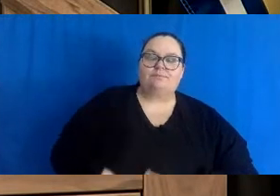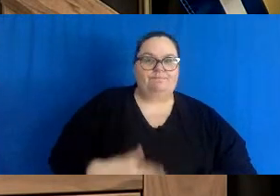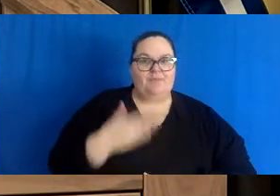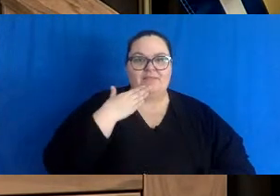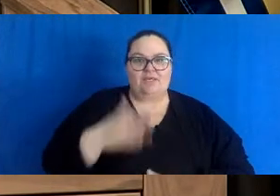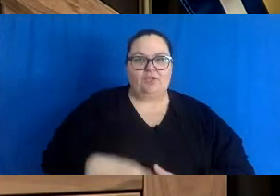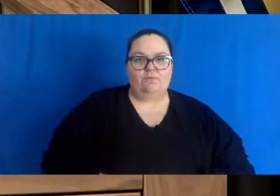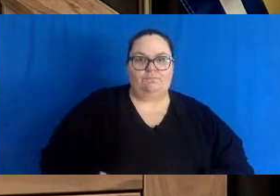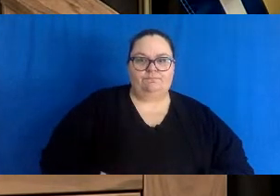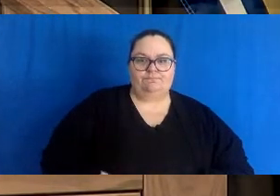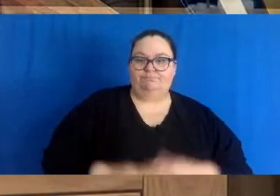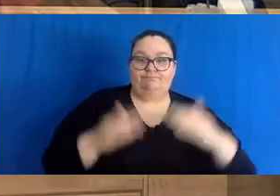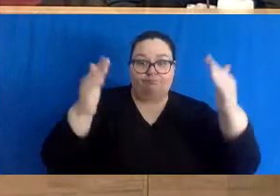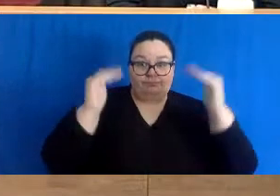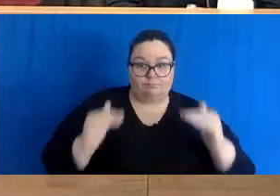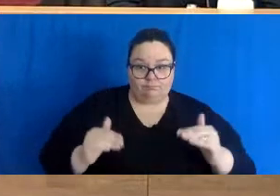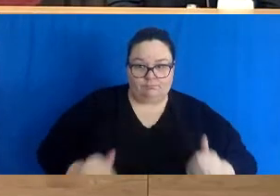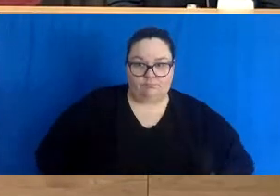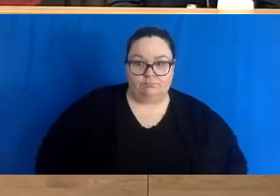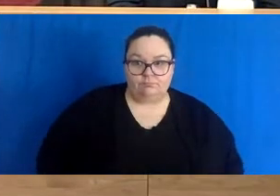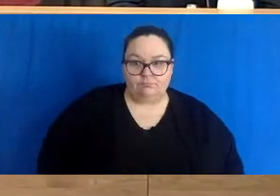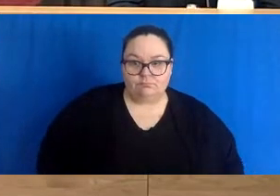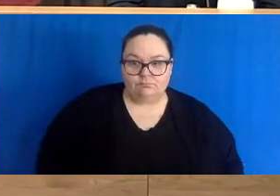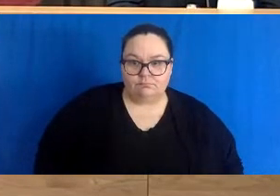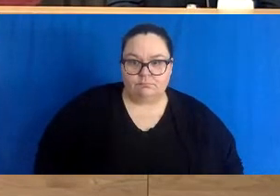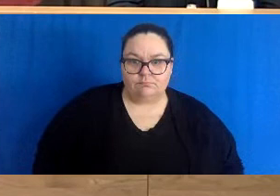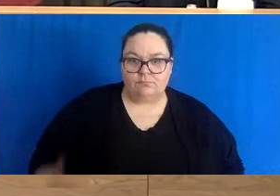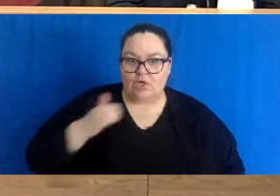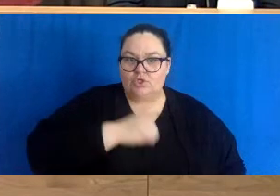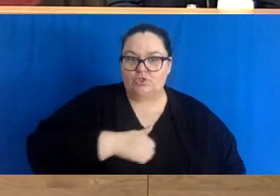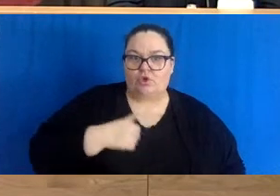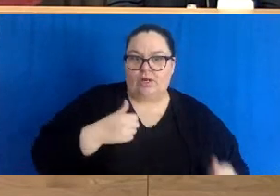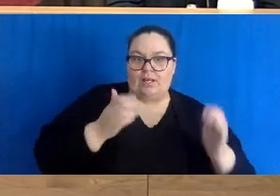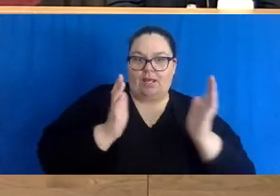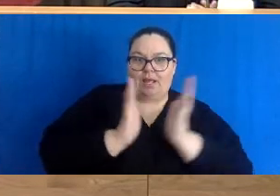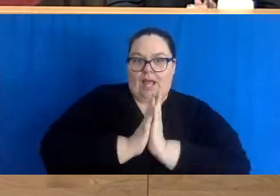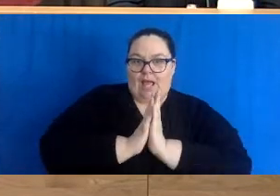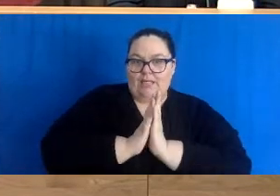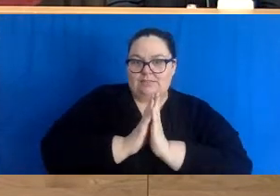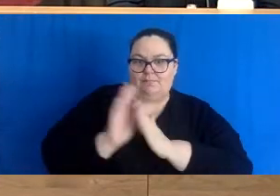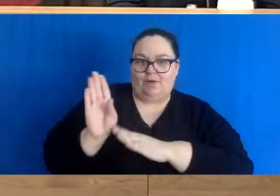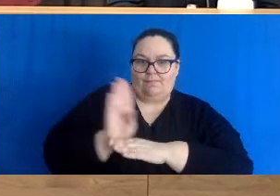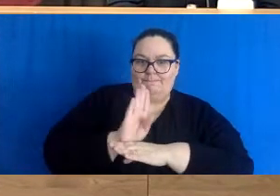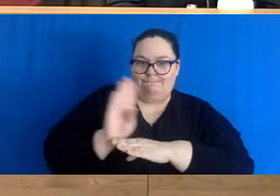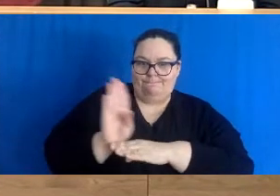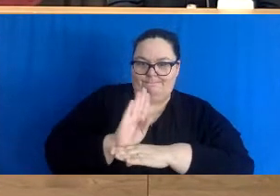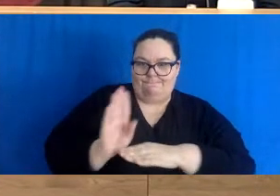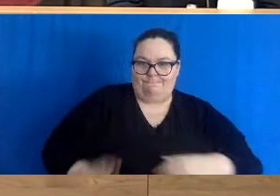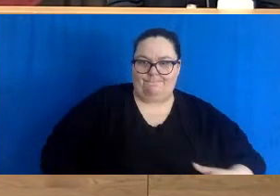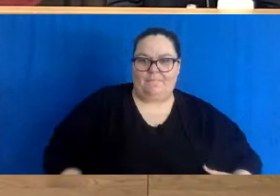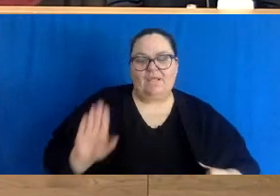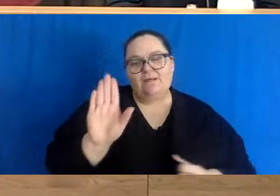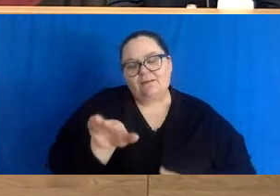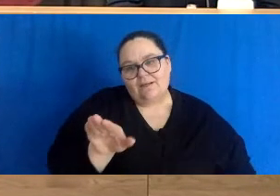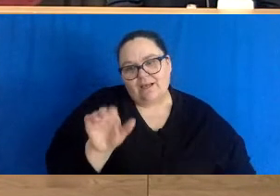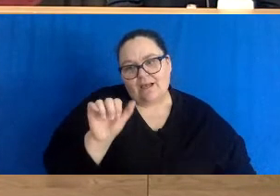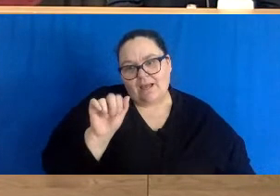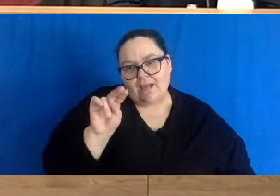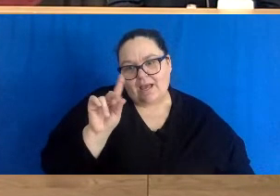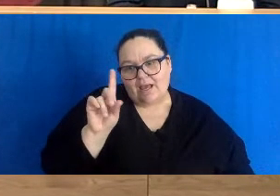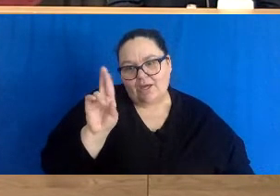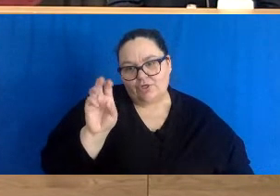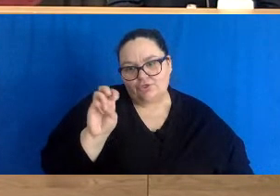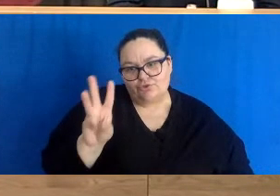Sorry, and businesses? Sorry, I did ask about businesses. Why? About why? Excuse me, Andrew. Dr.